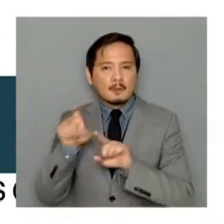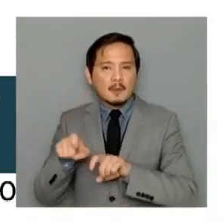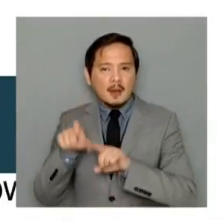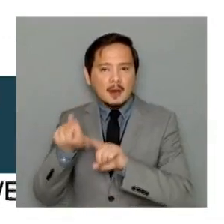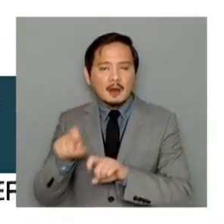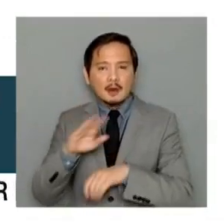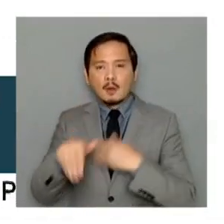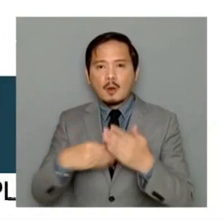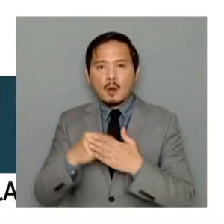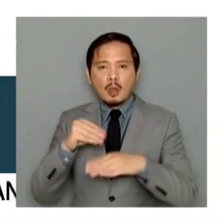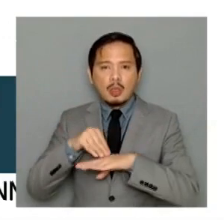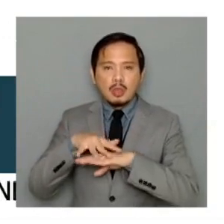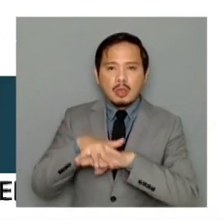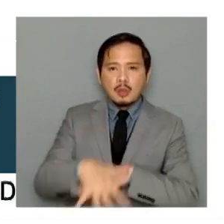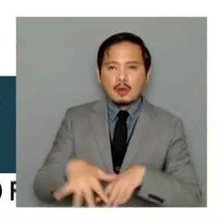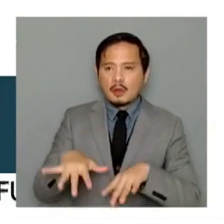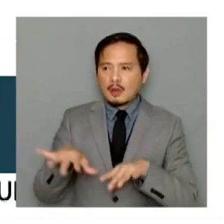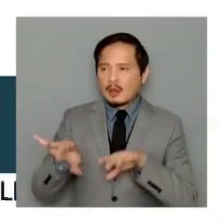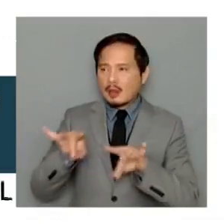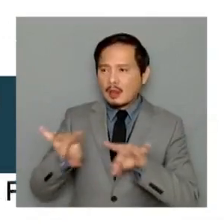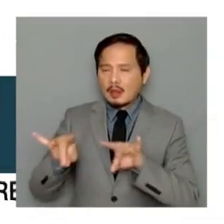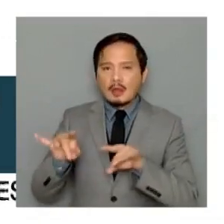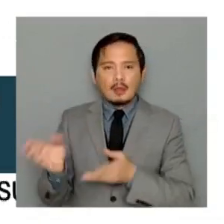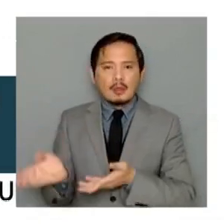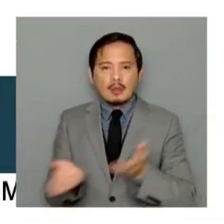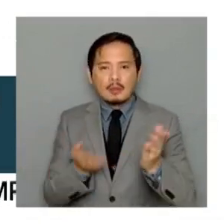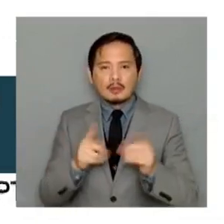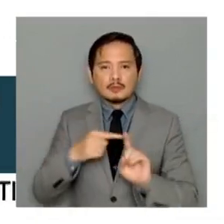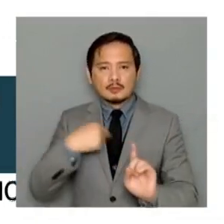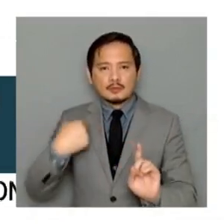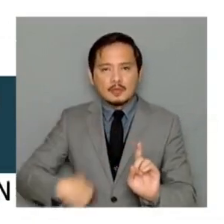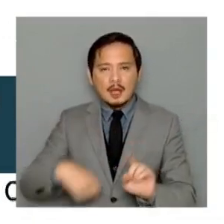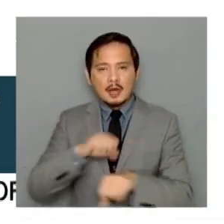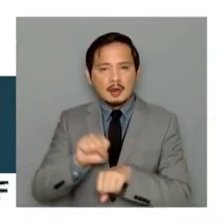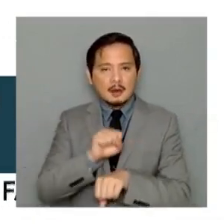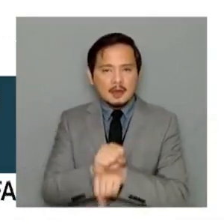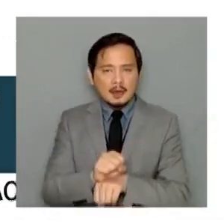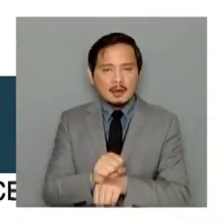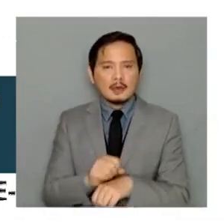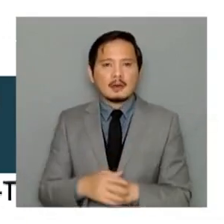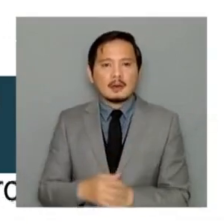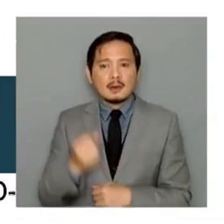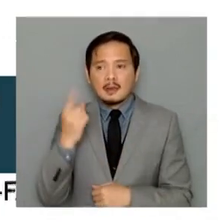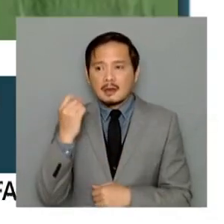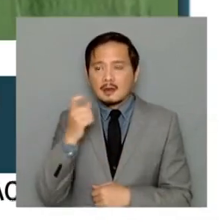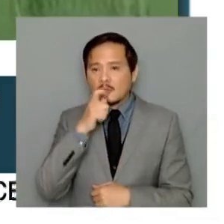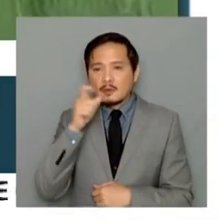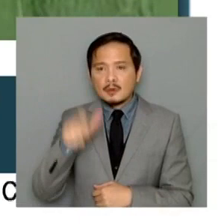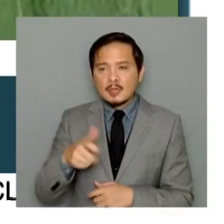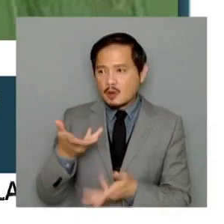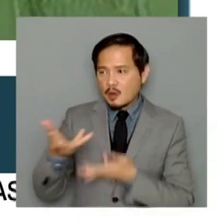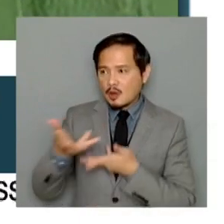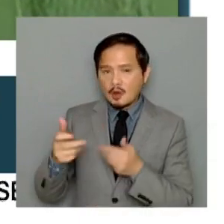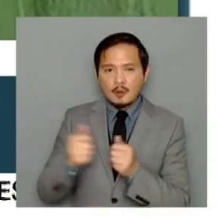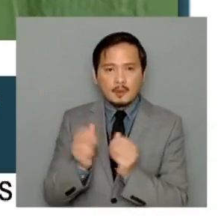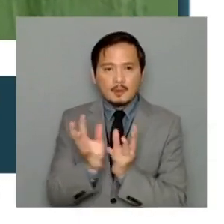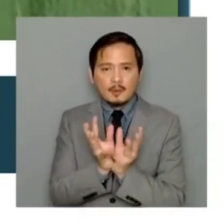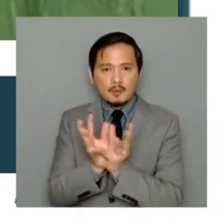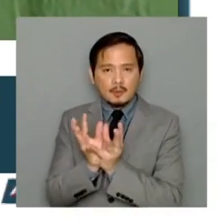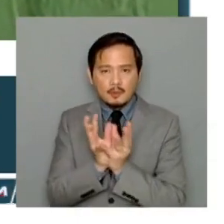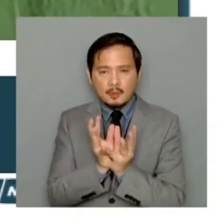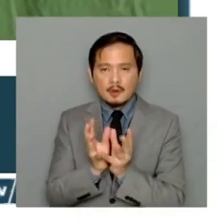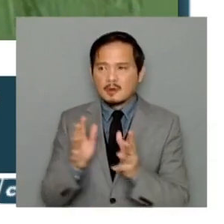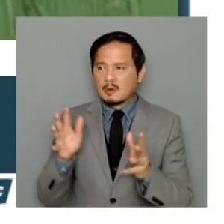China and Singapore without any people's consultations and the proper